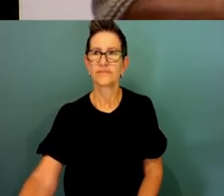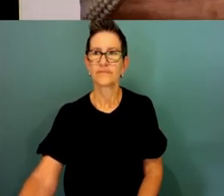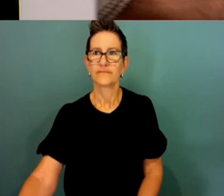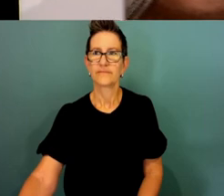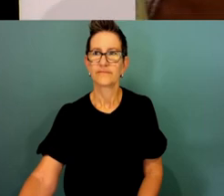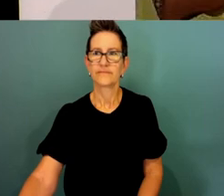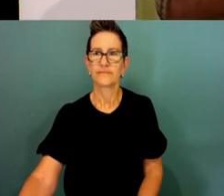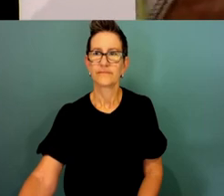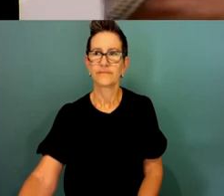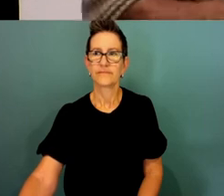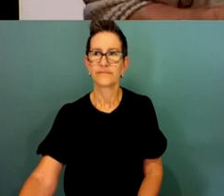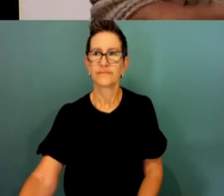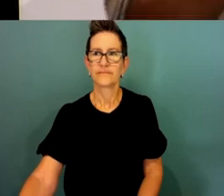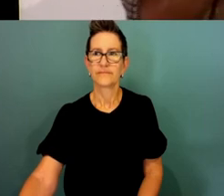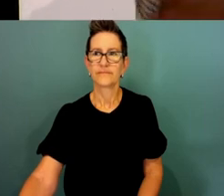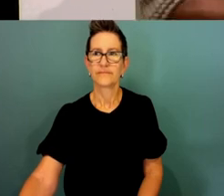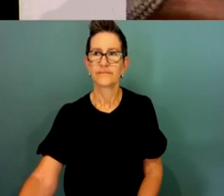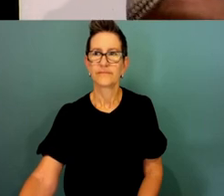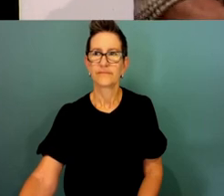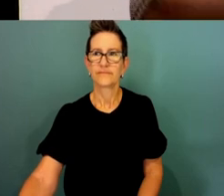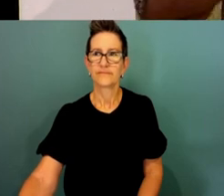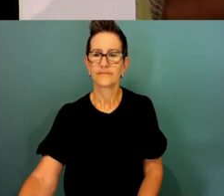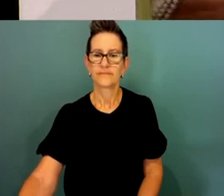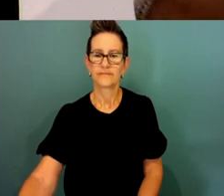So, I'm